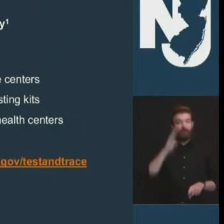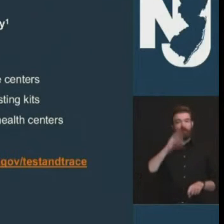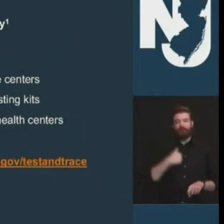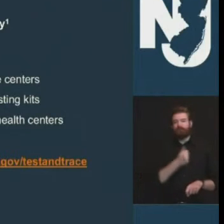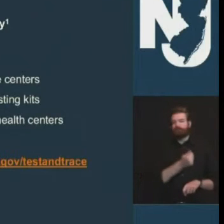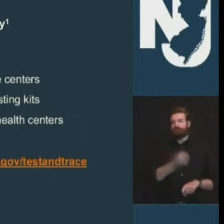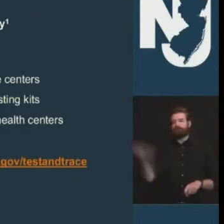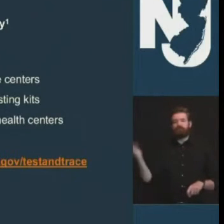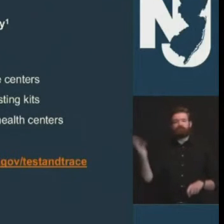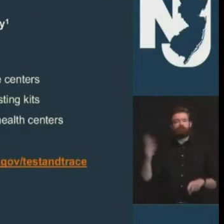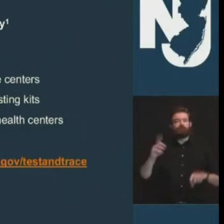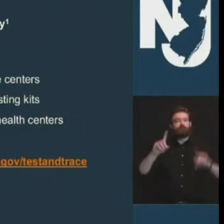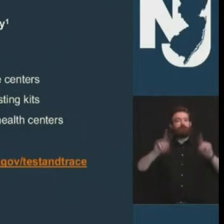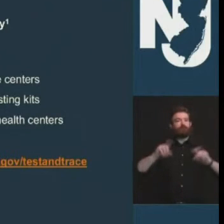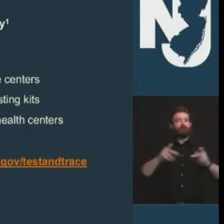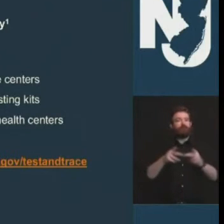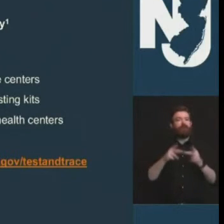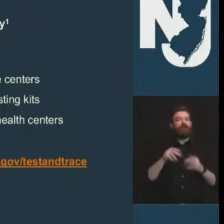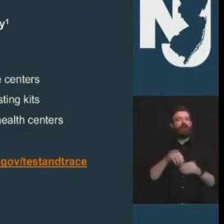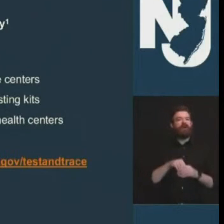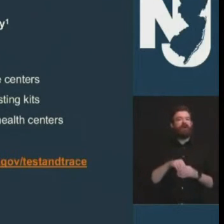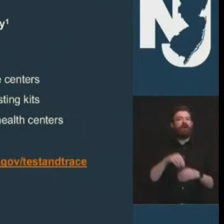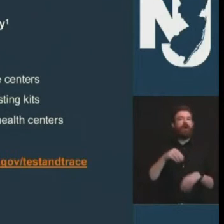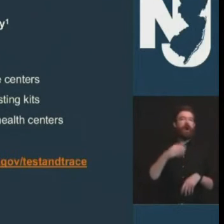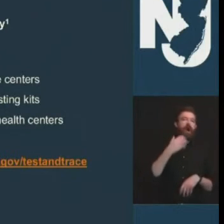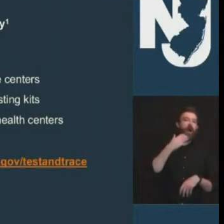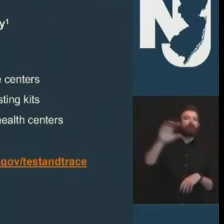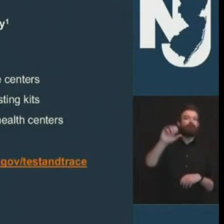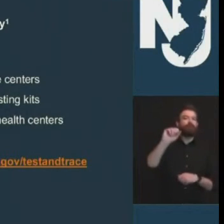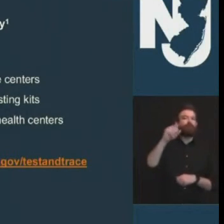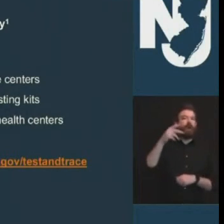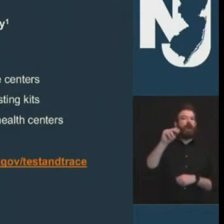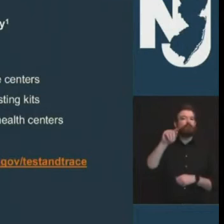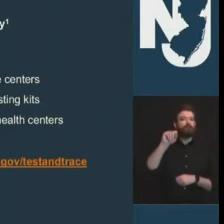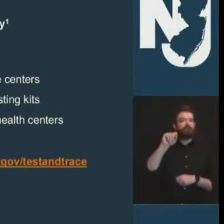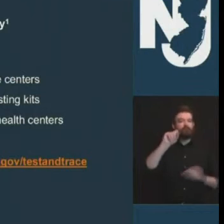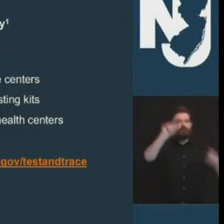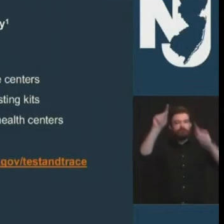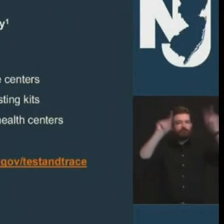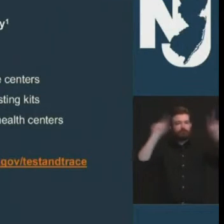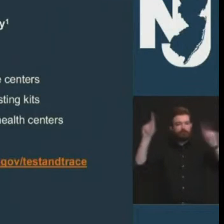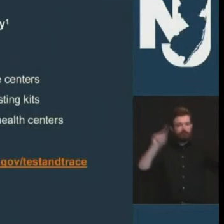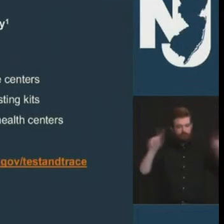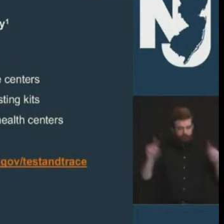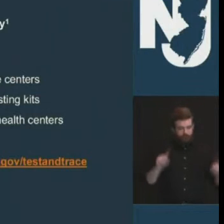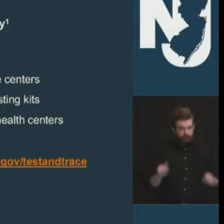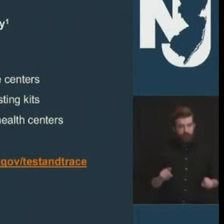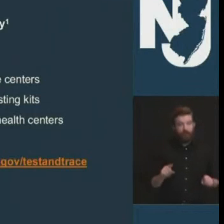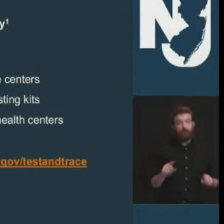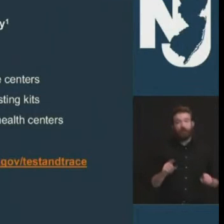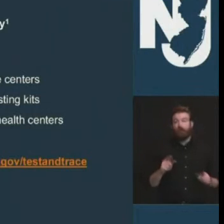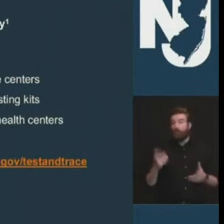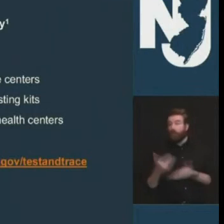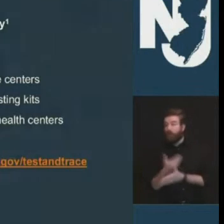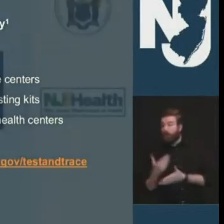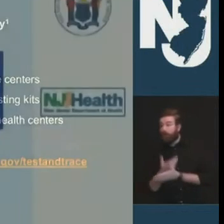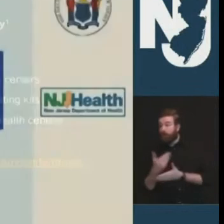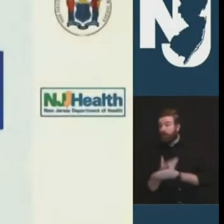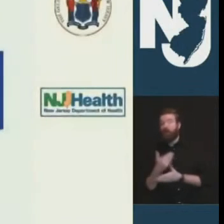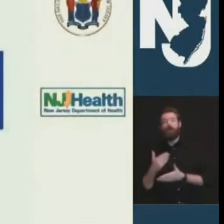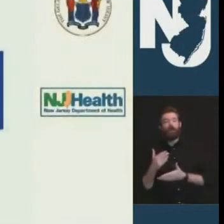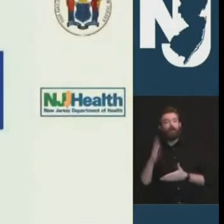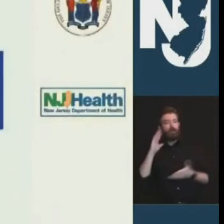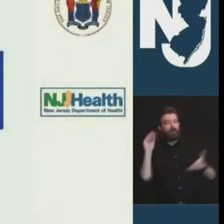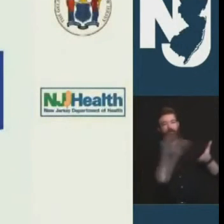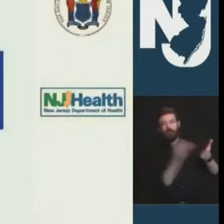told by the time we're gathering the these sites will also be on that that page tested straights test and trace so